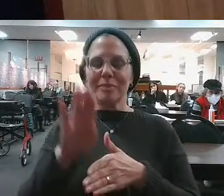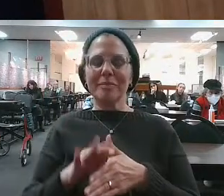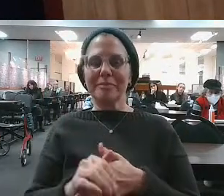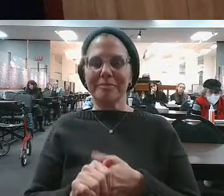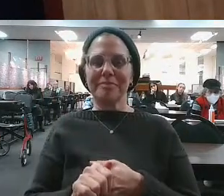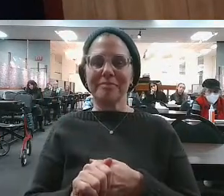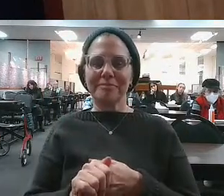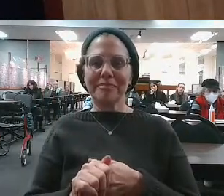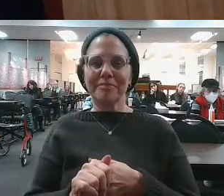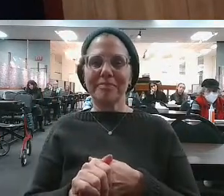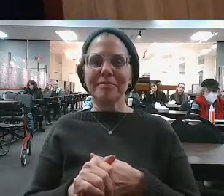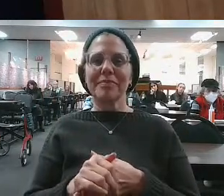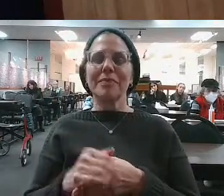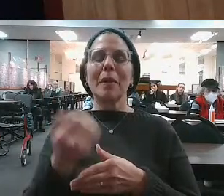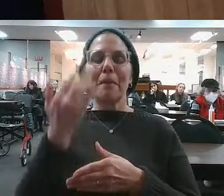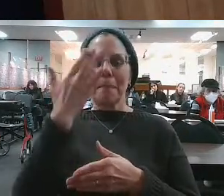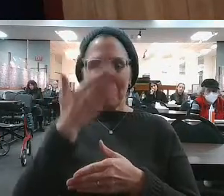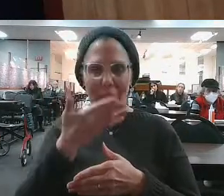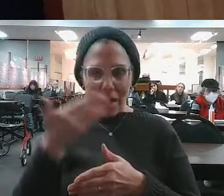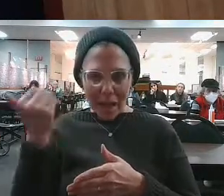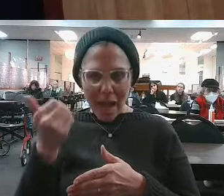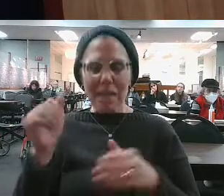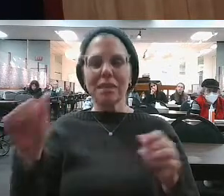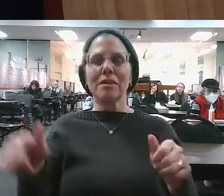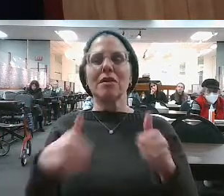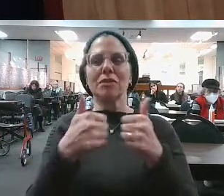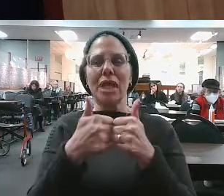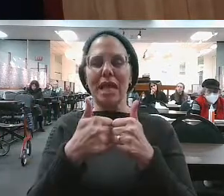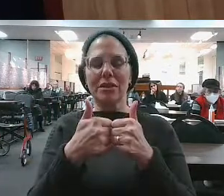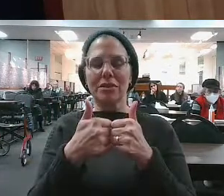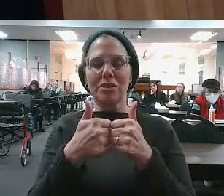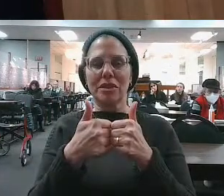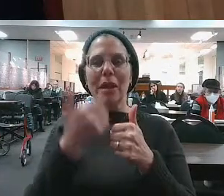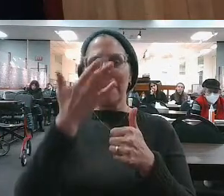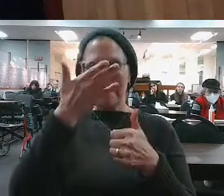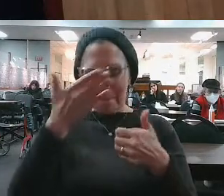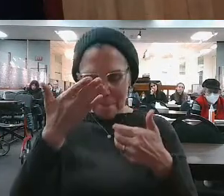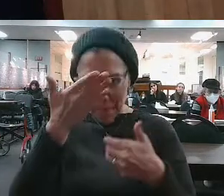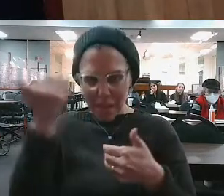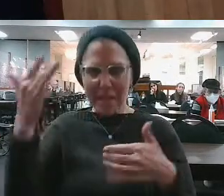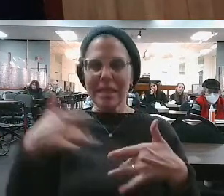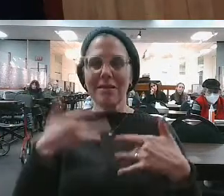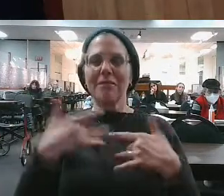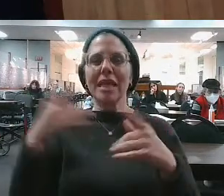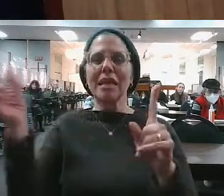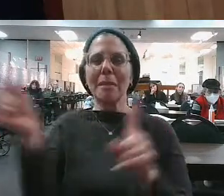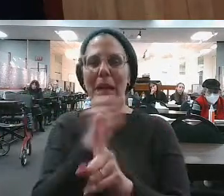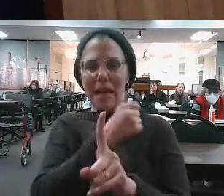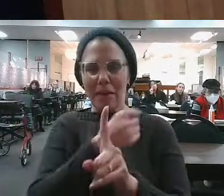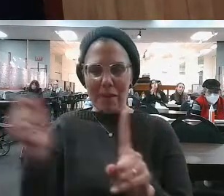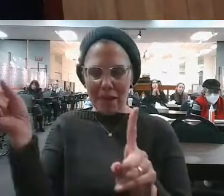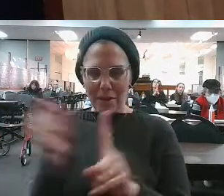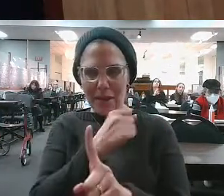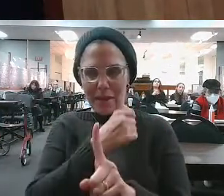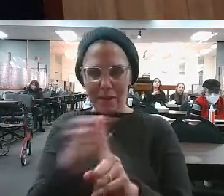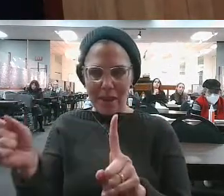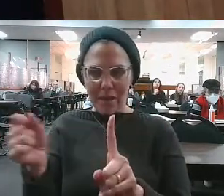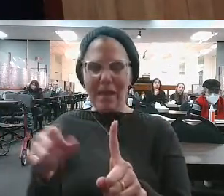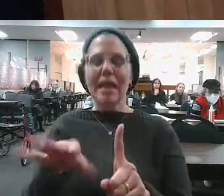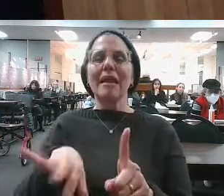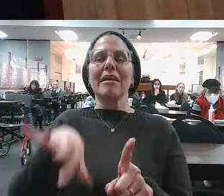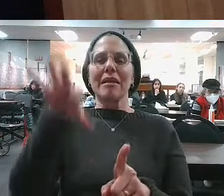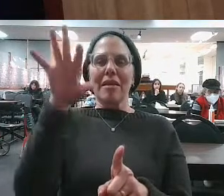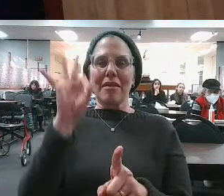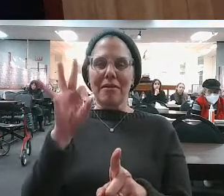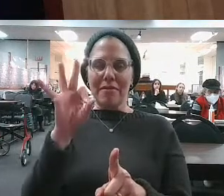while, it's only because it's been crushed, only because it's been battered, only because it's been injured that